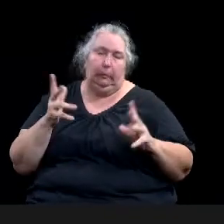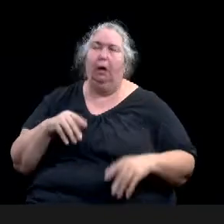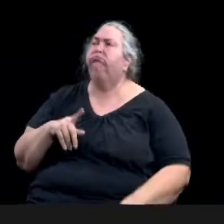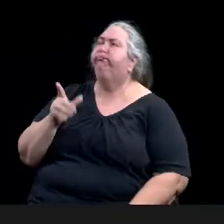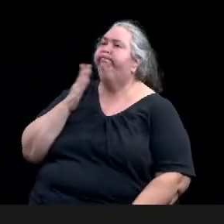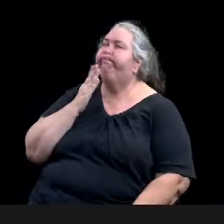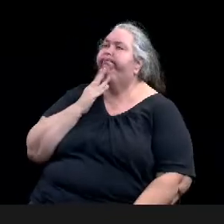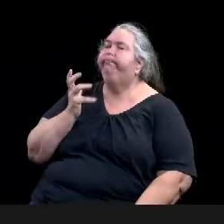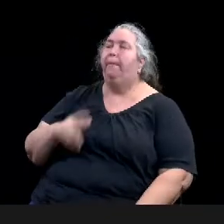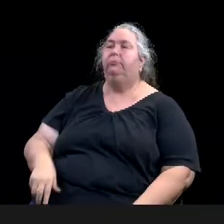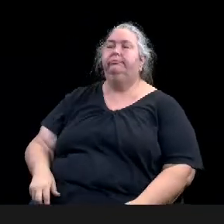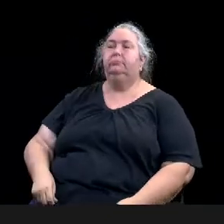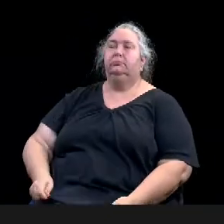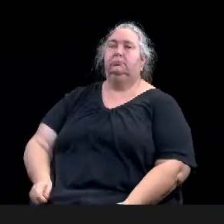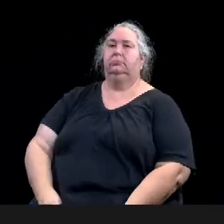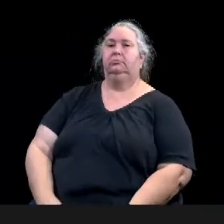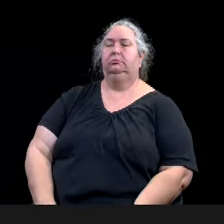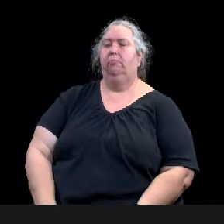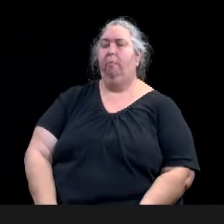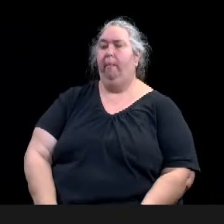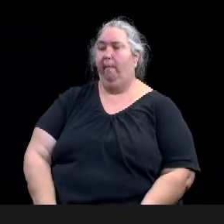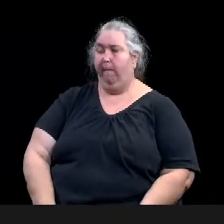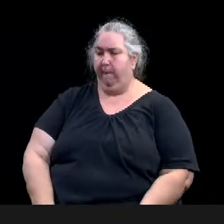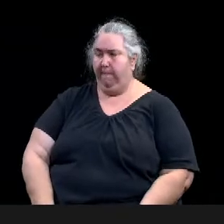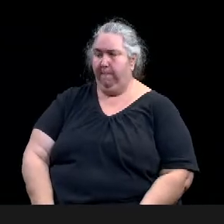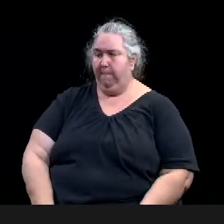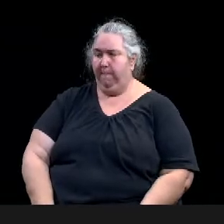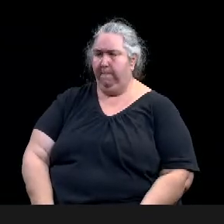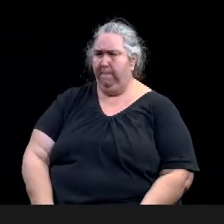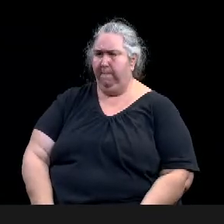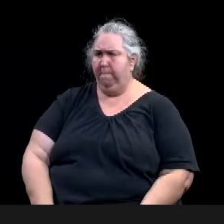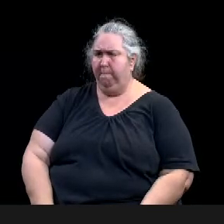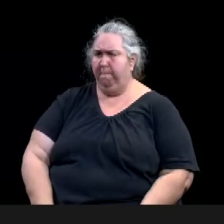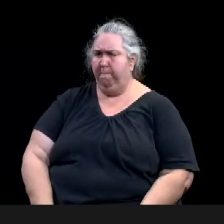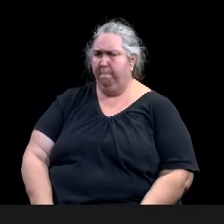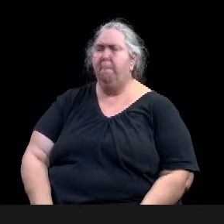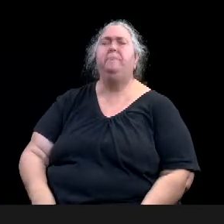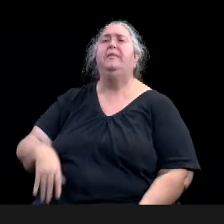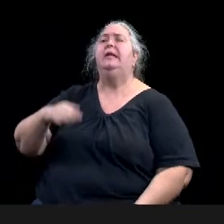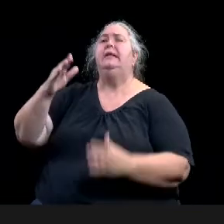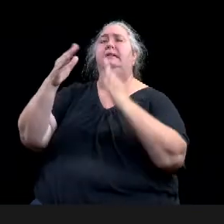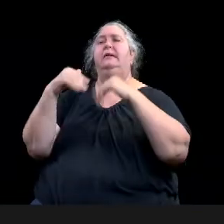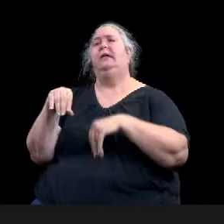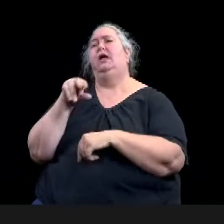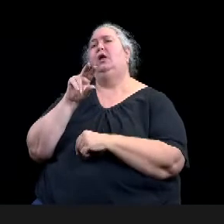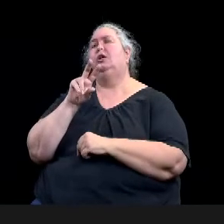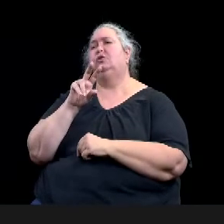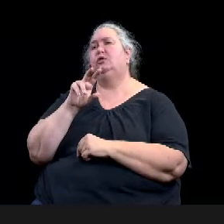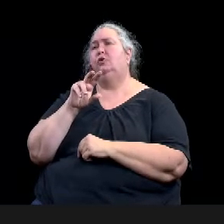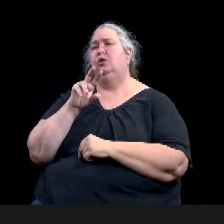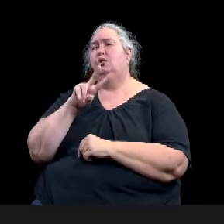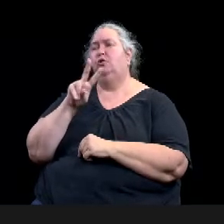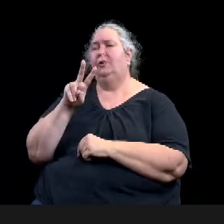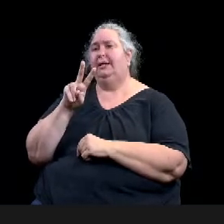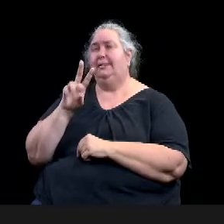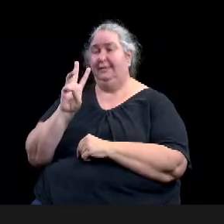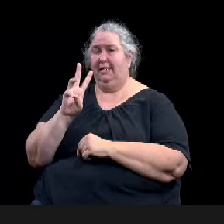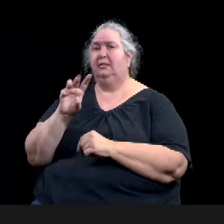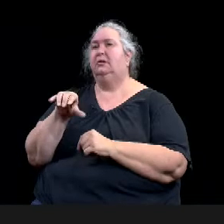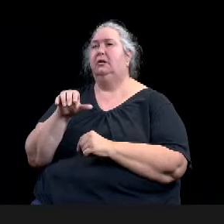uh, again, another STR take two. Going back to the previous one, did any, did any of the, uh, were there any, um,